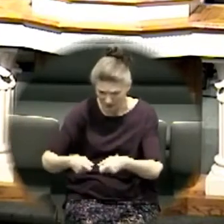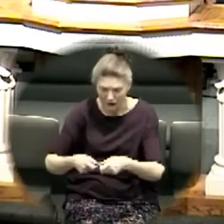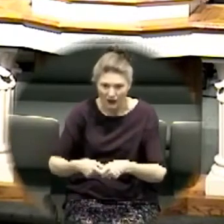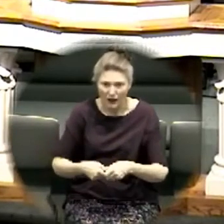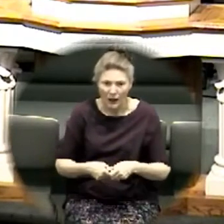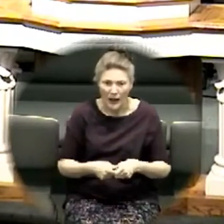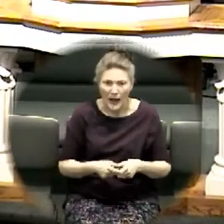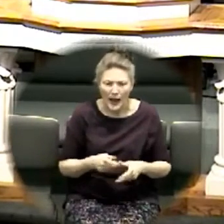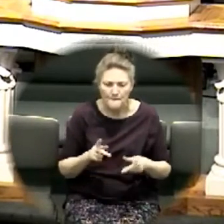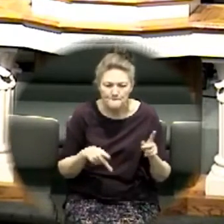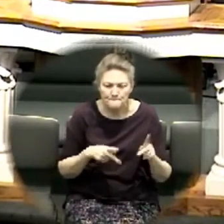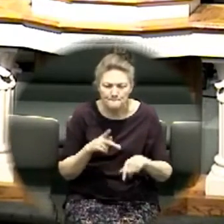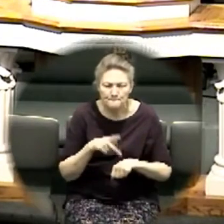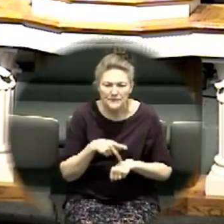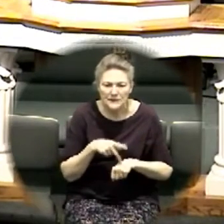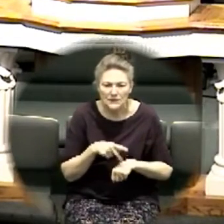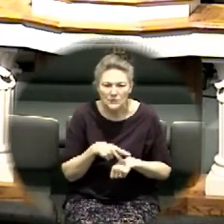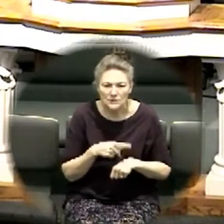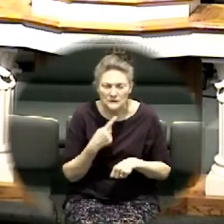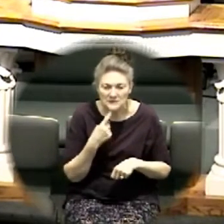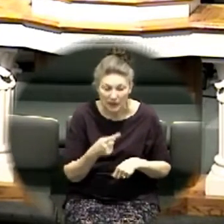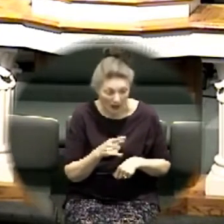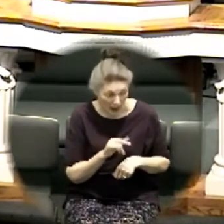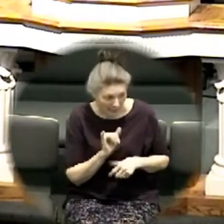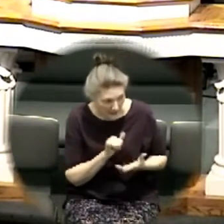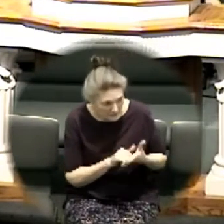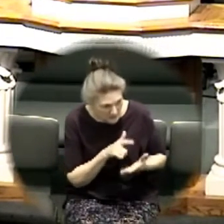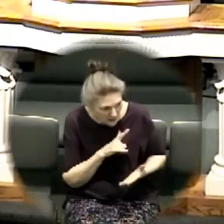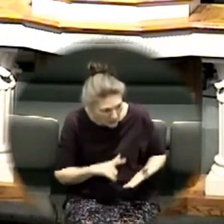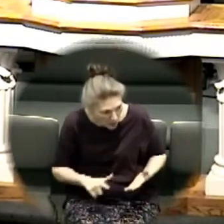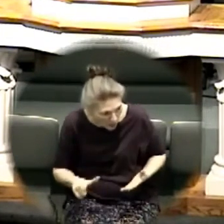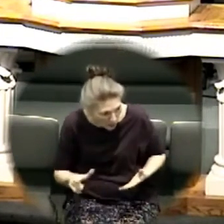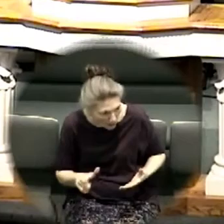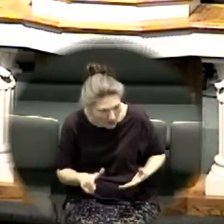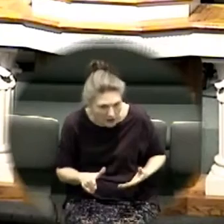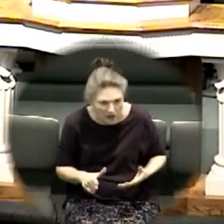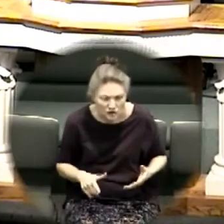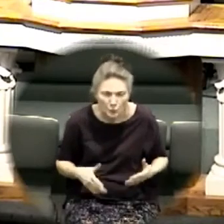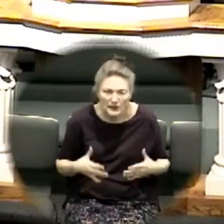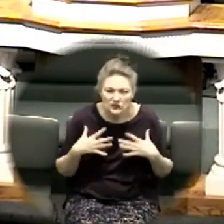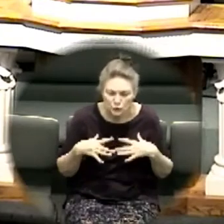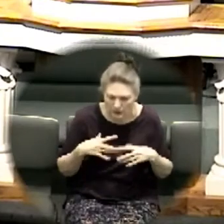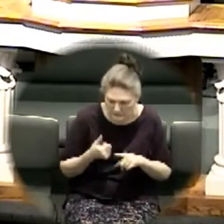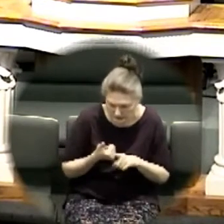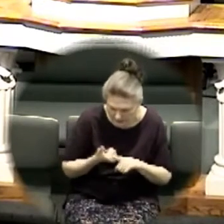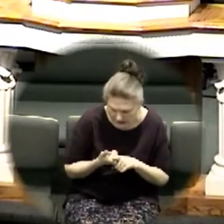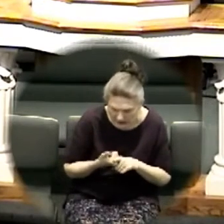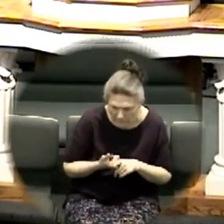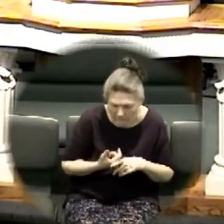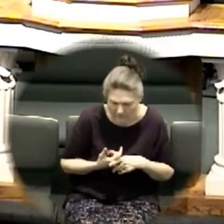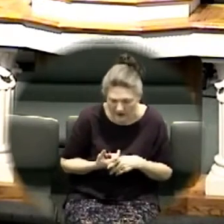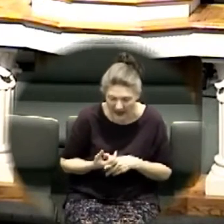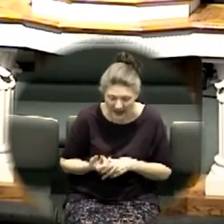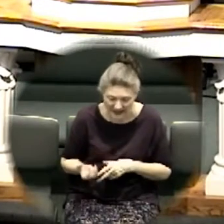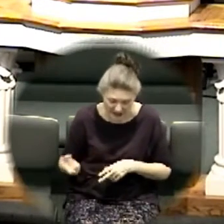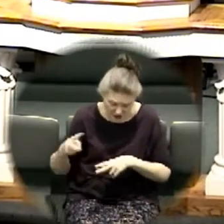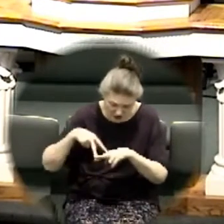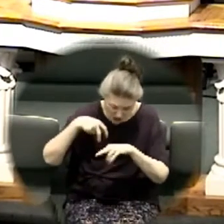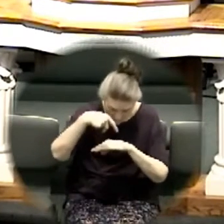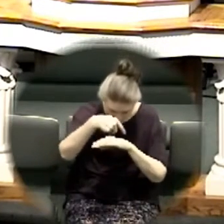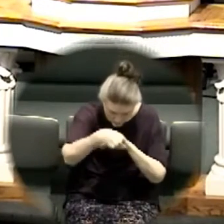him probably fishing in his shorts whatever out there and he put it around him and he jumped he just